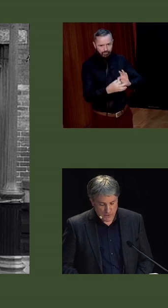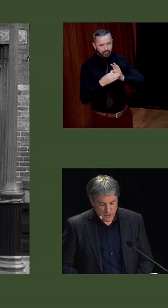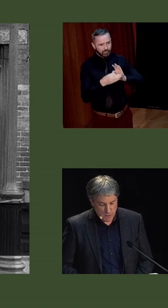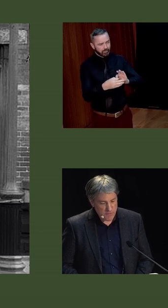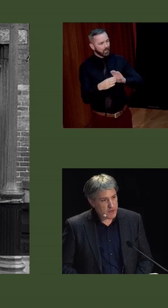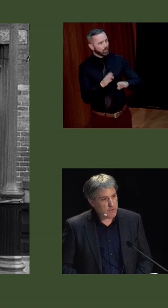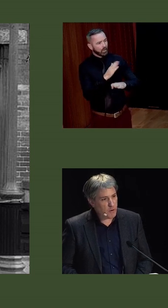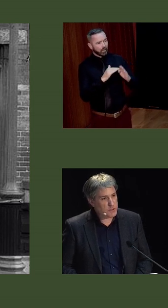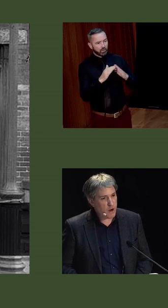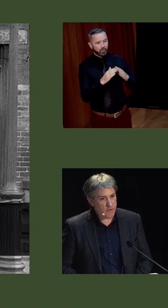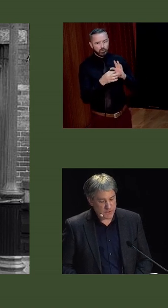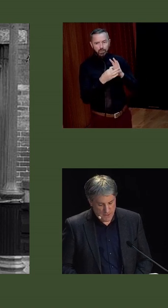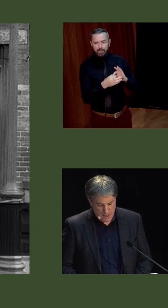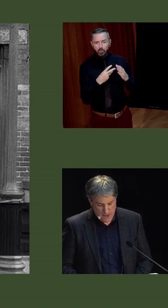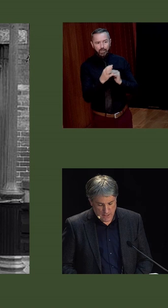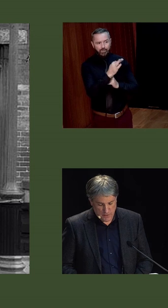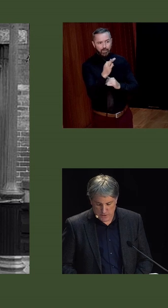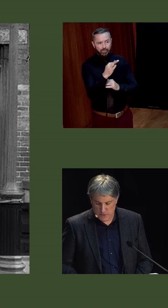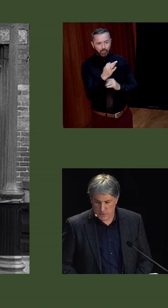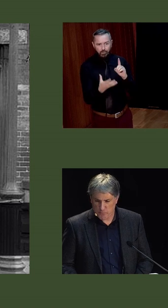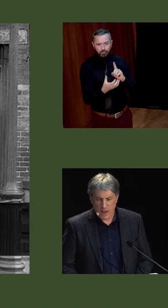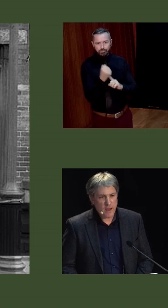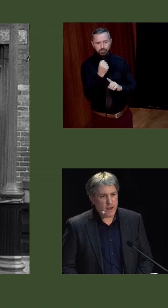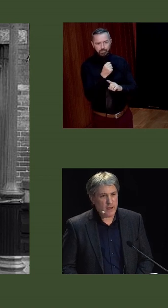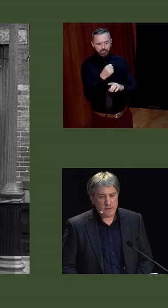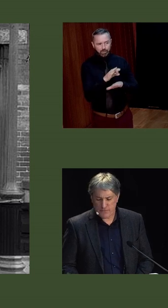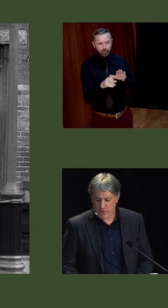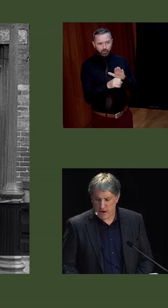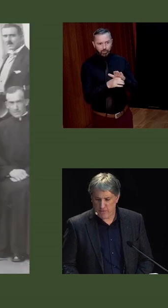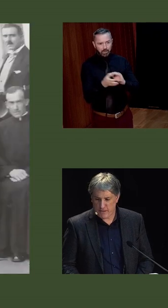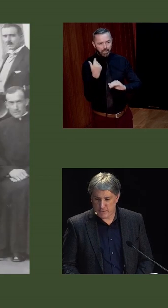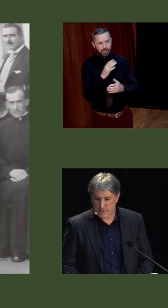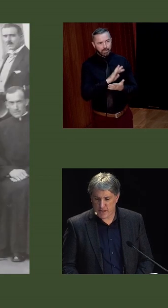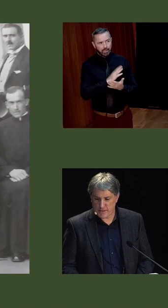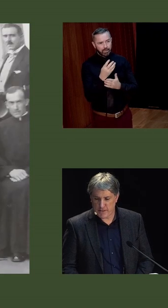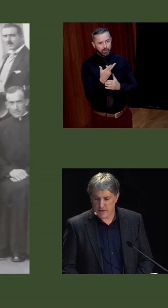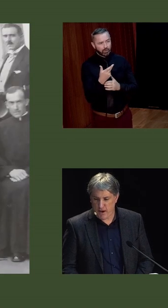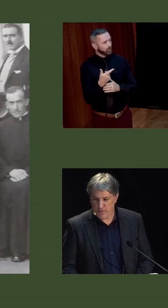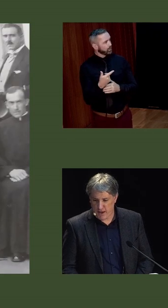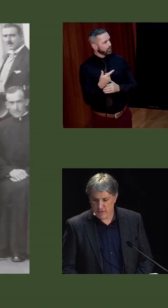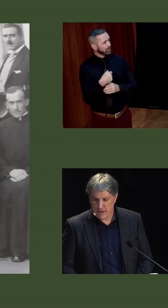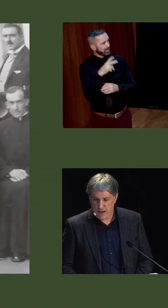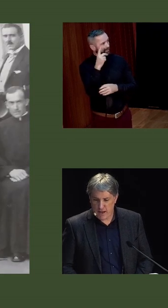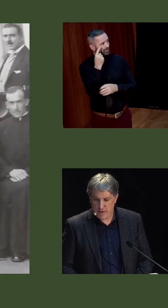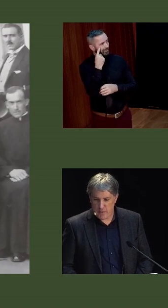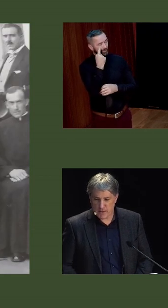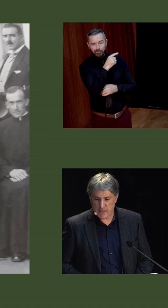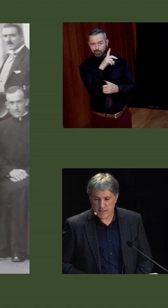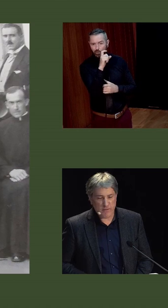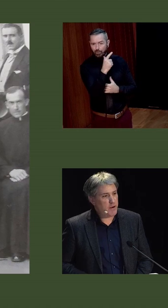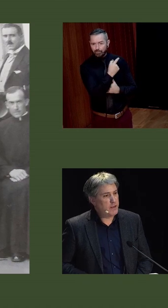-state relations when Fianna Fáil took office in 1932. And this photograph gives us a sense of that.